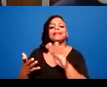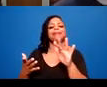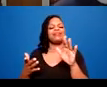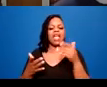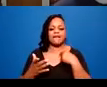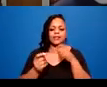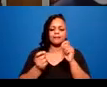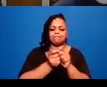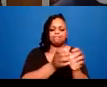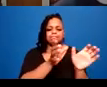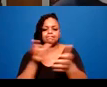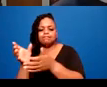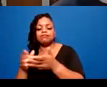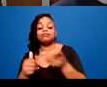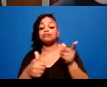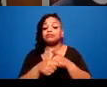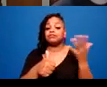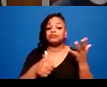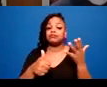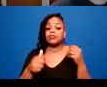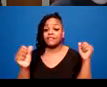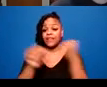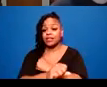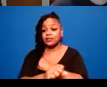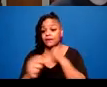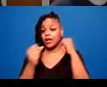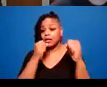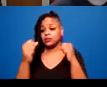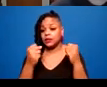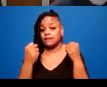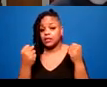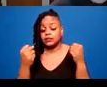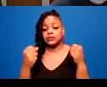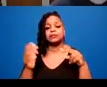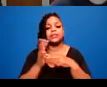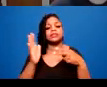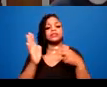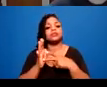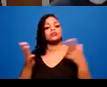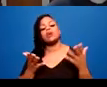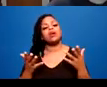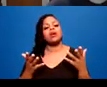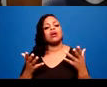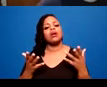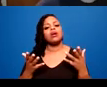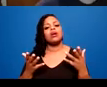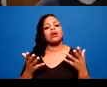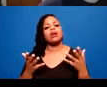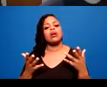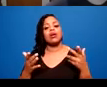Fight describes rejecting behaviour, arguing, aggression, anger,